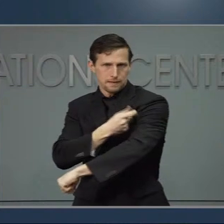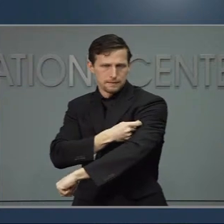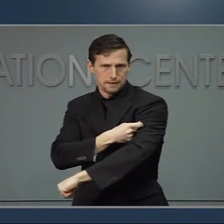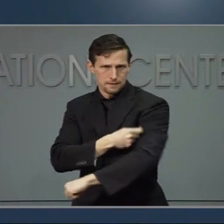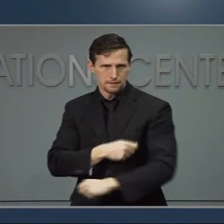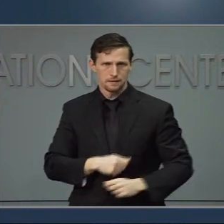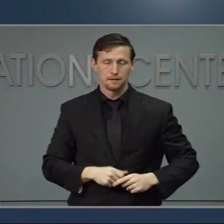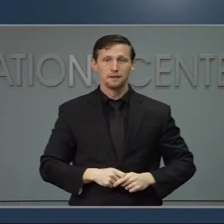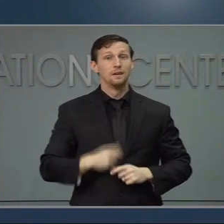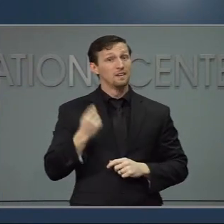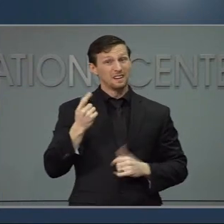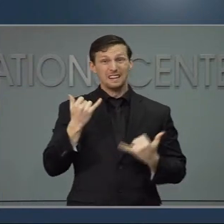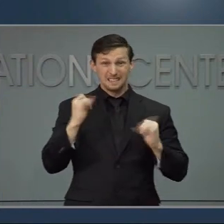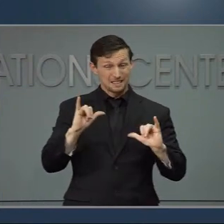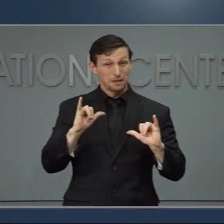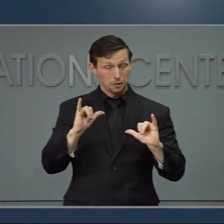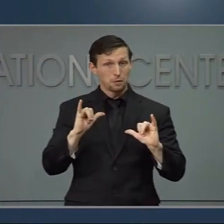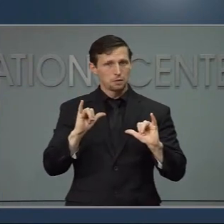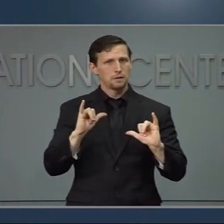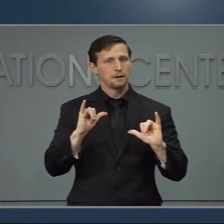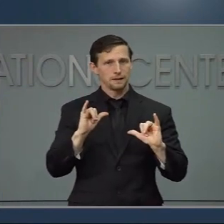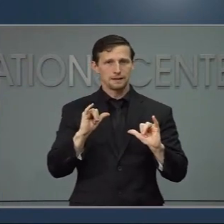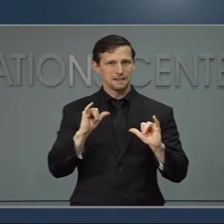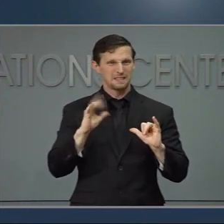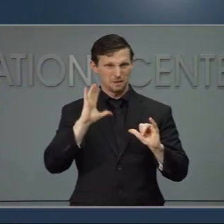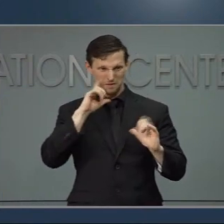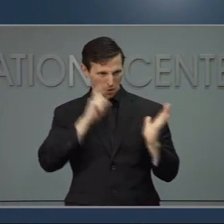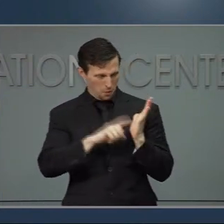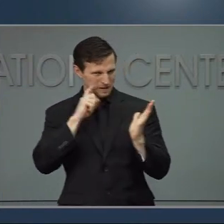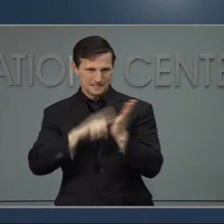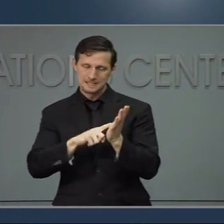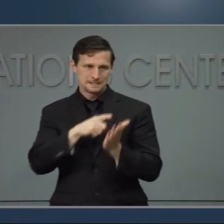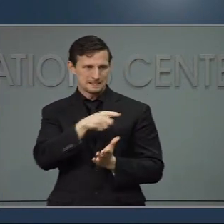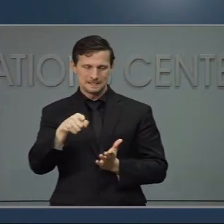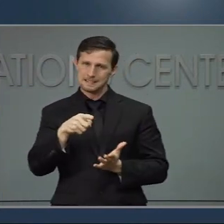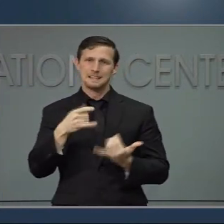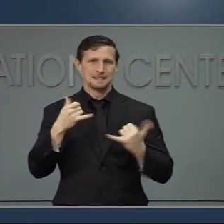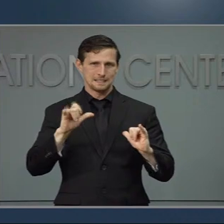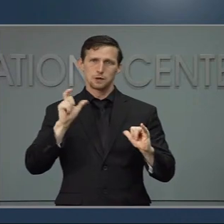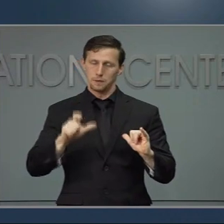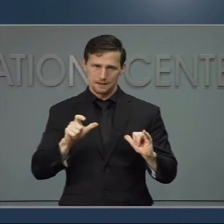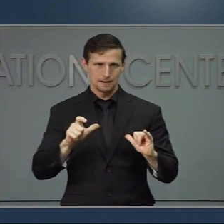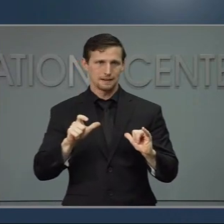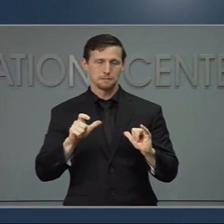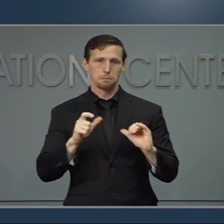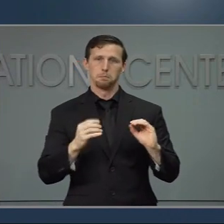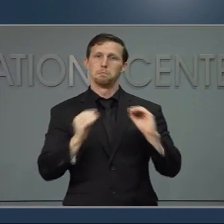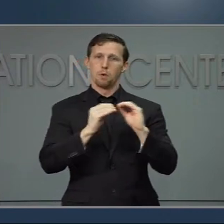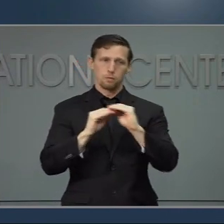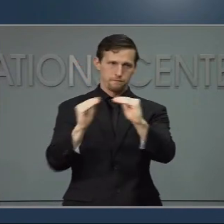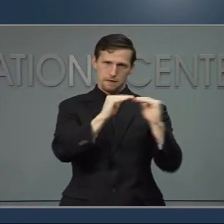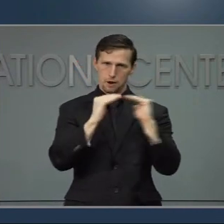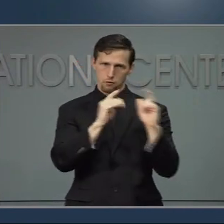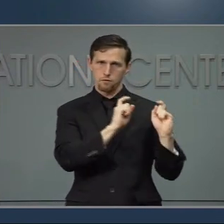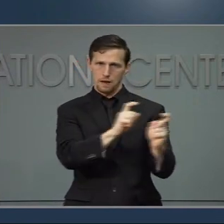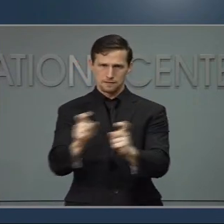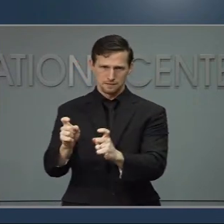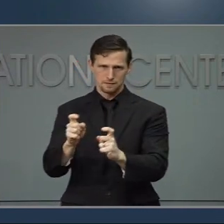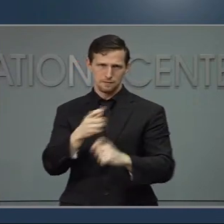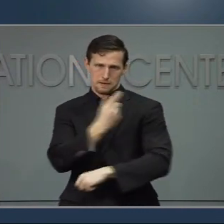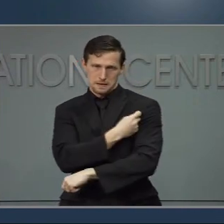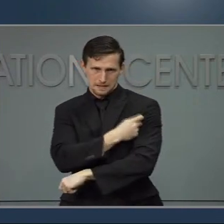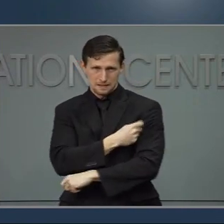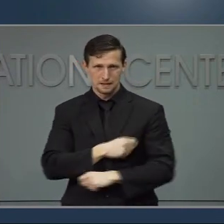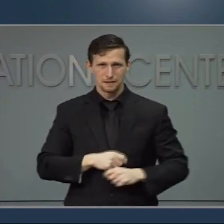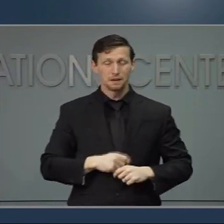that vaccines are administered equitably. Understandably, communities who have faced longstanding